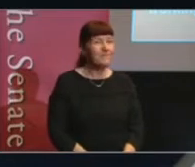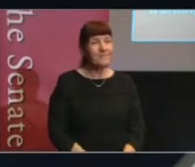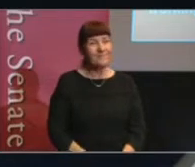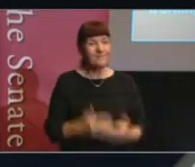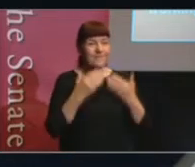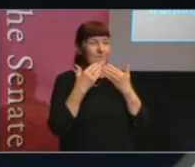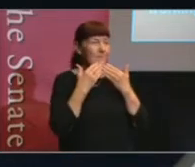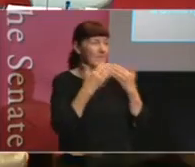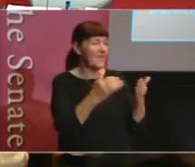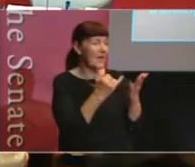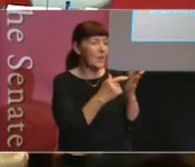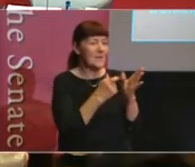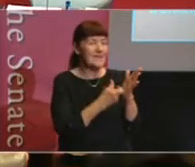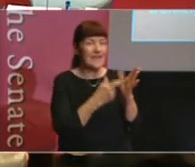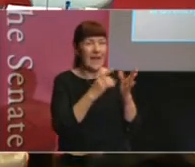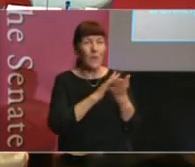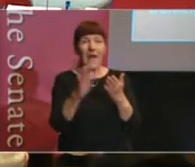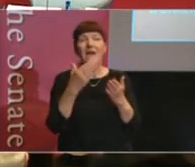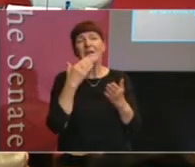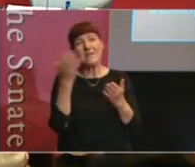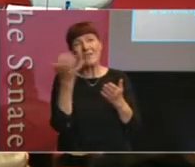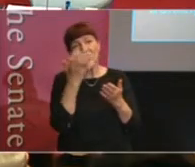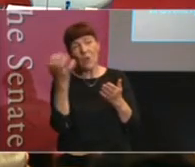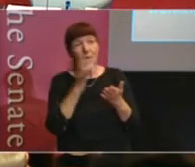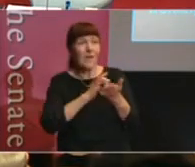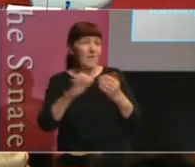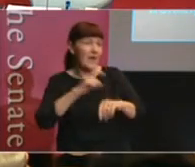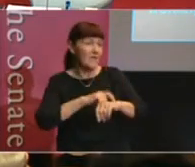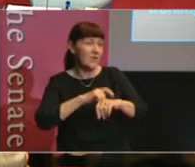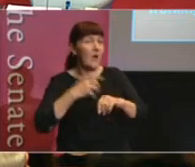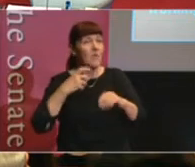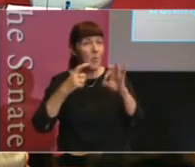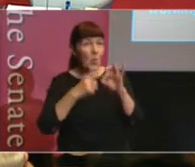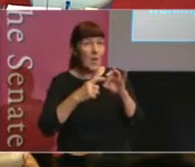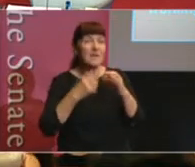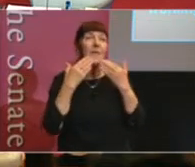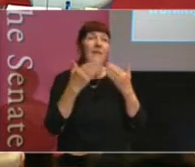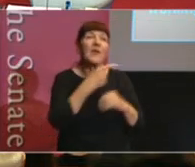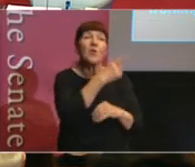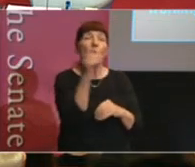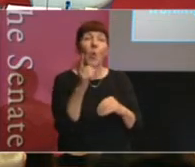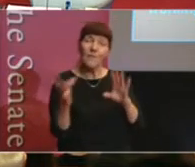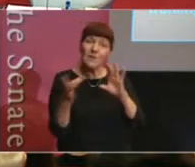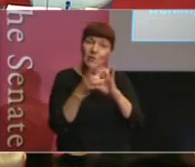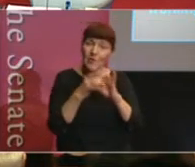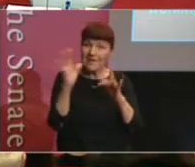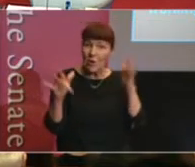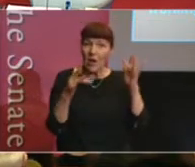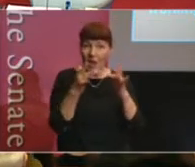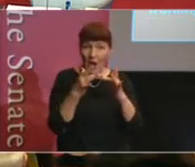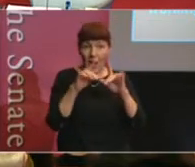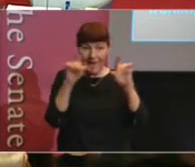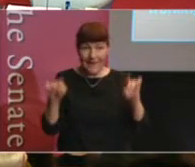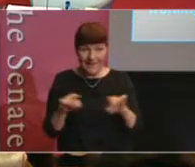Thank you, Sarah. And I'm sorry that we are out of time for further questions. So thank you for joining us online and here in person.